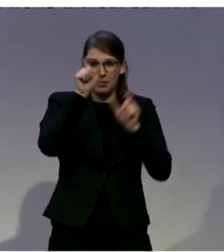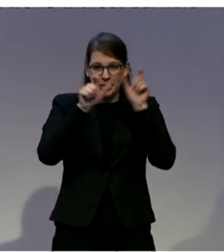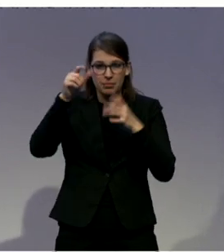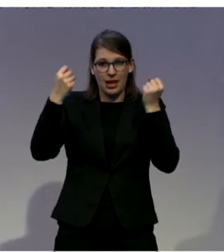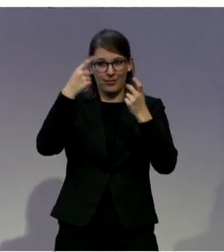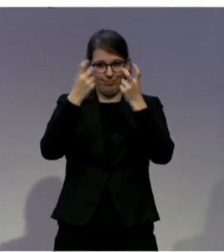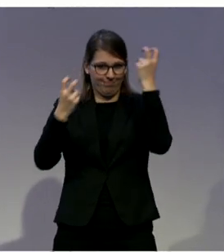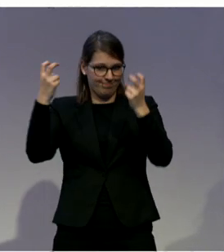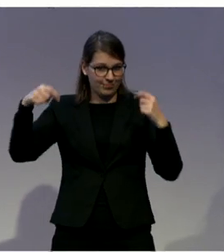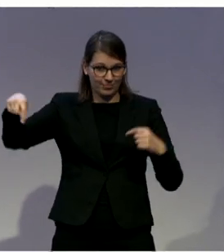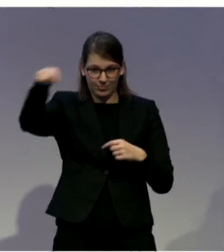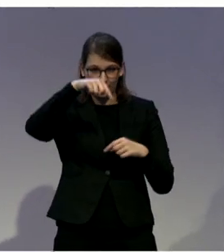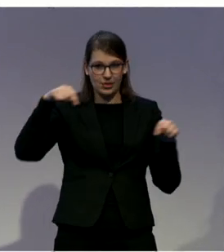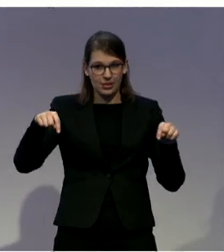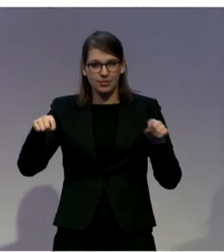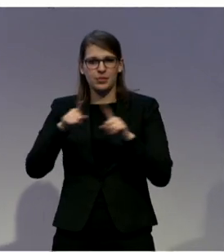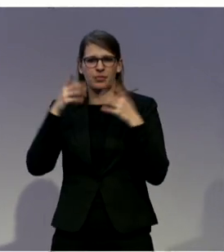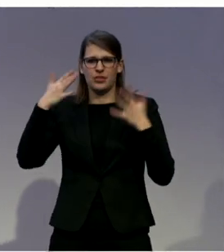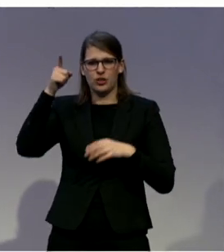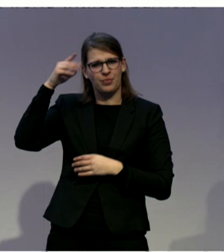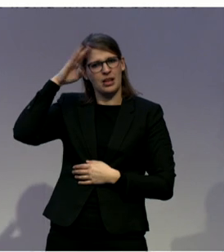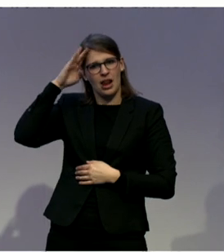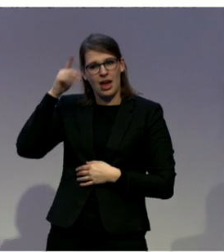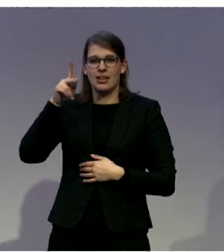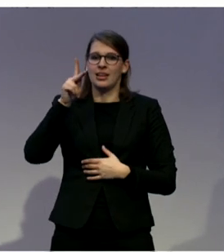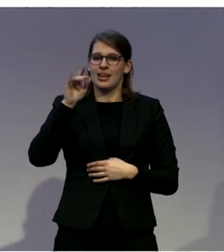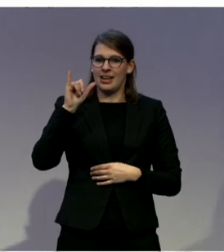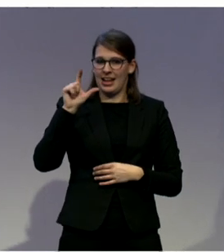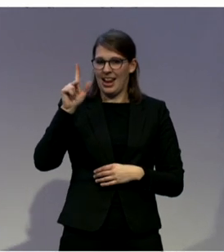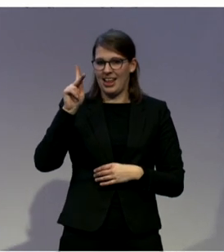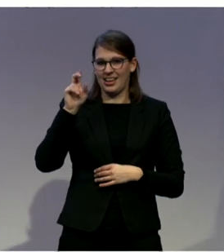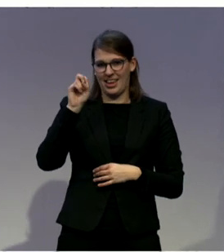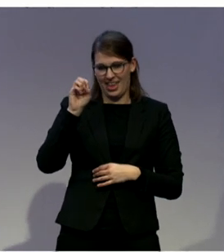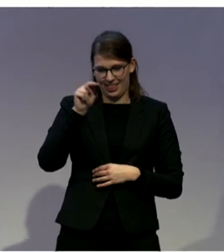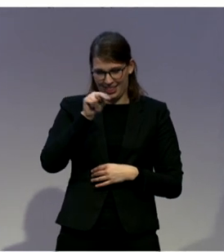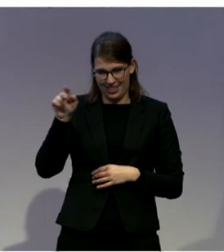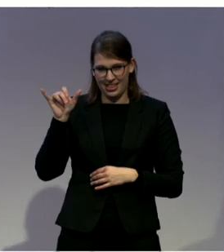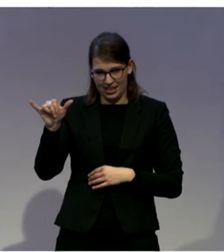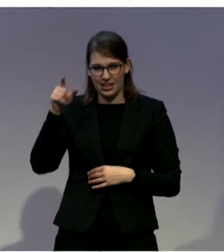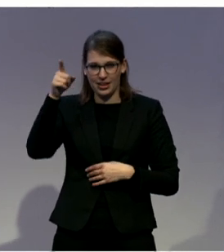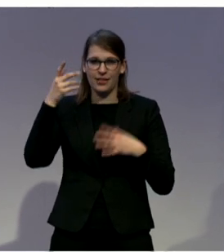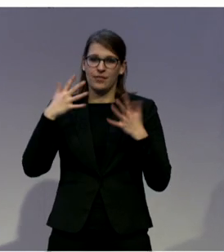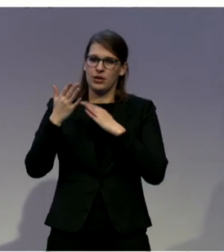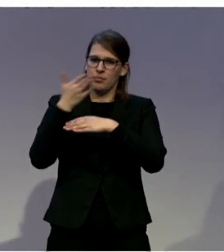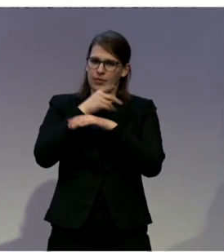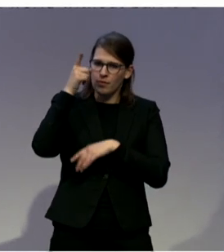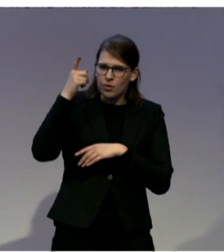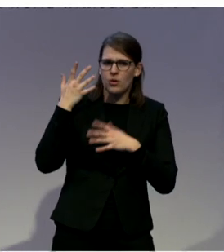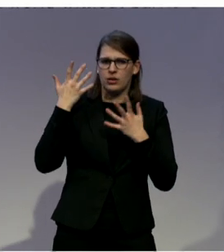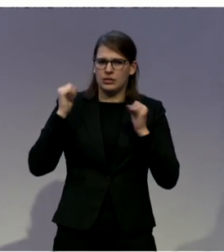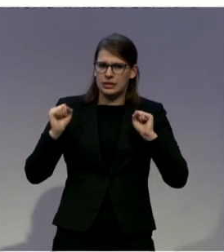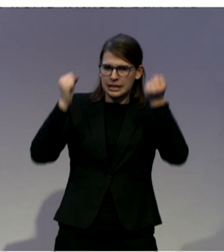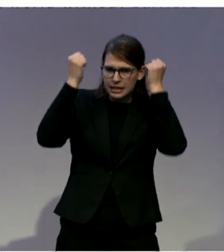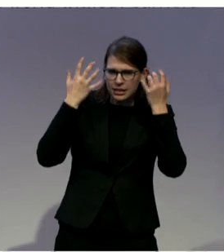in Kilkenny, in Ireland, who were there at the the fore of this movement as it grew. And those service providers, the family members,